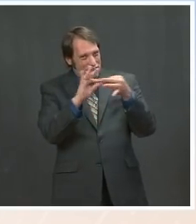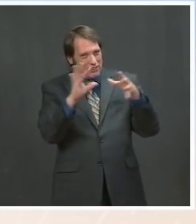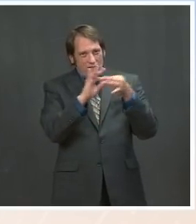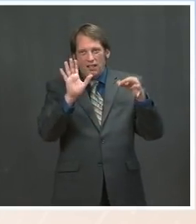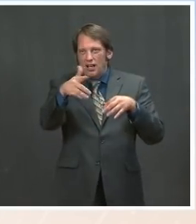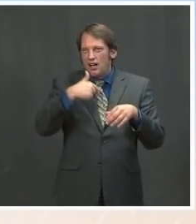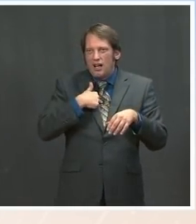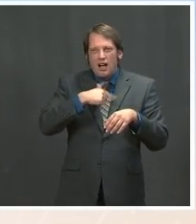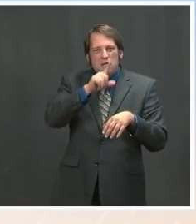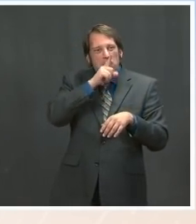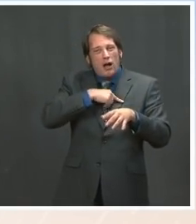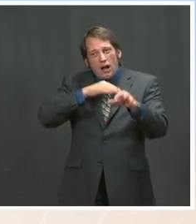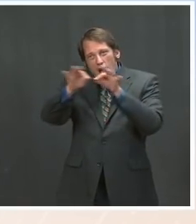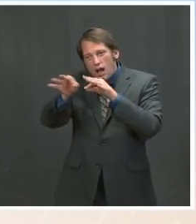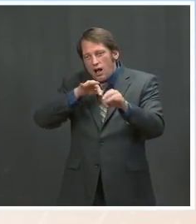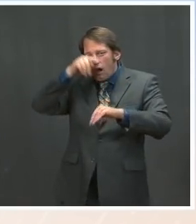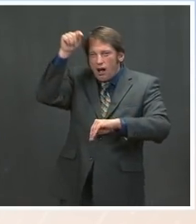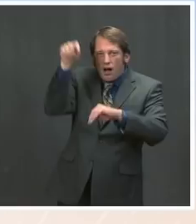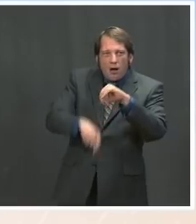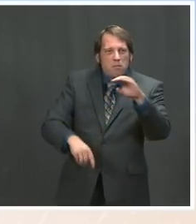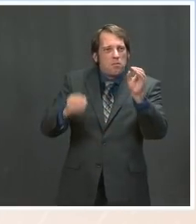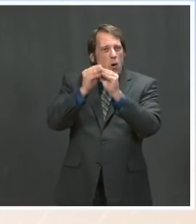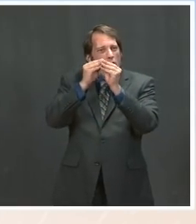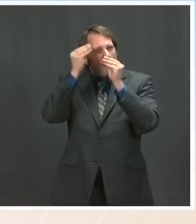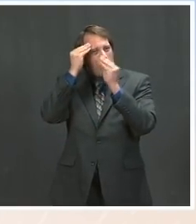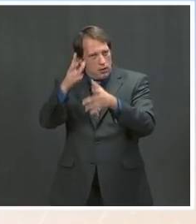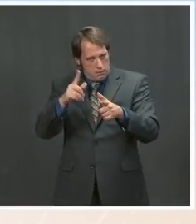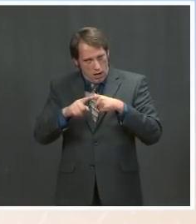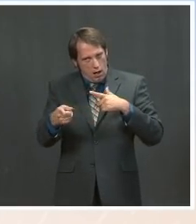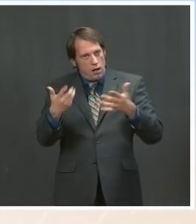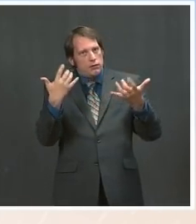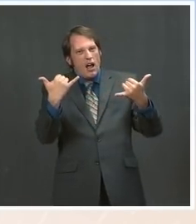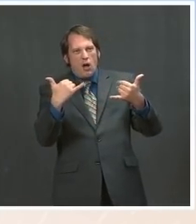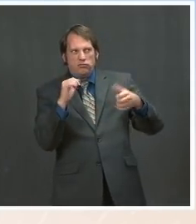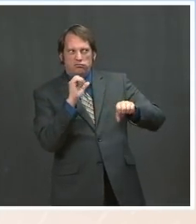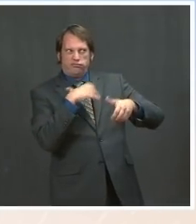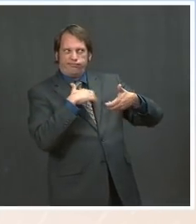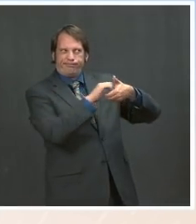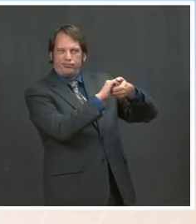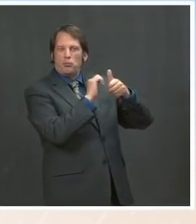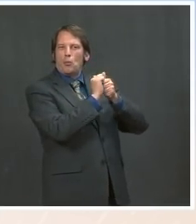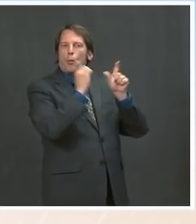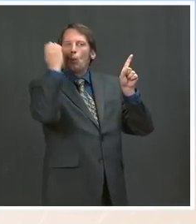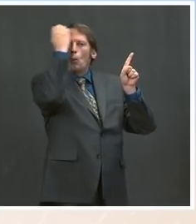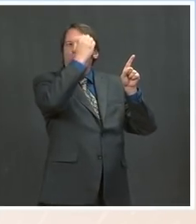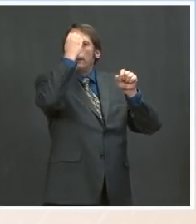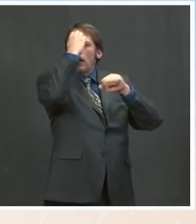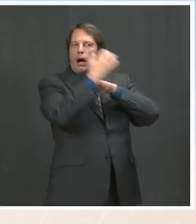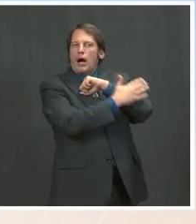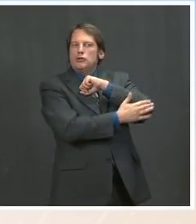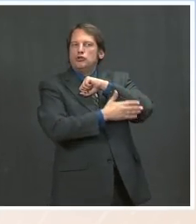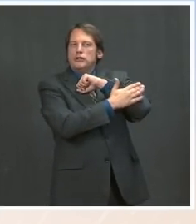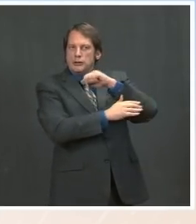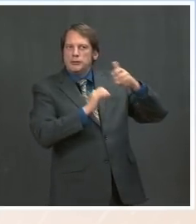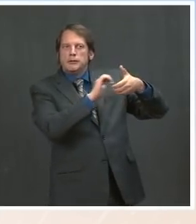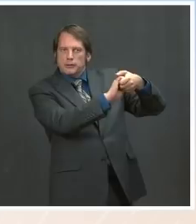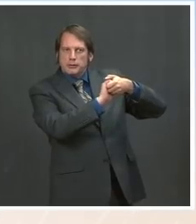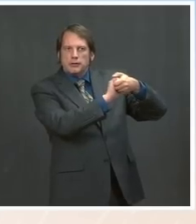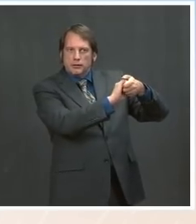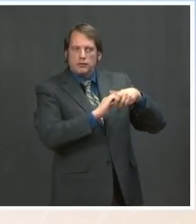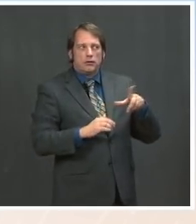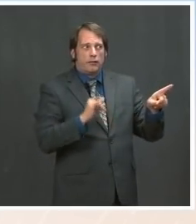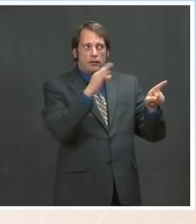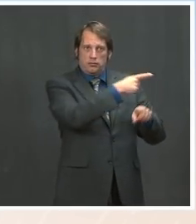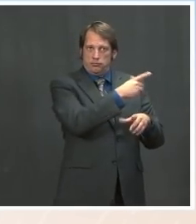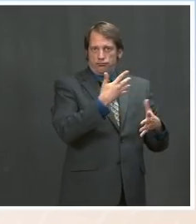partners, a number of steps to a number of sanctions in response to the poisoning of Alexei Navalny.